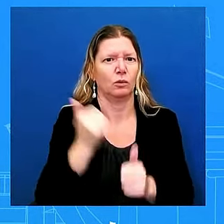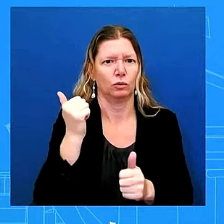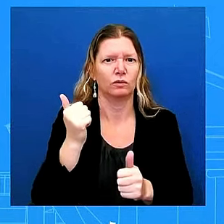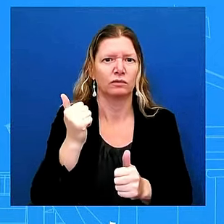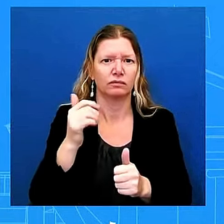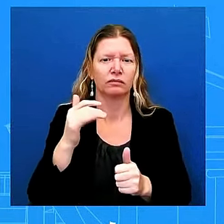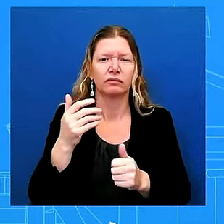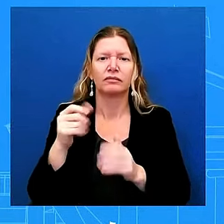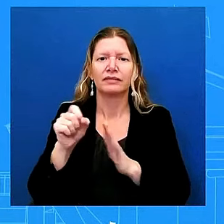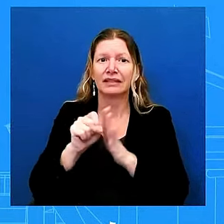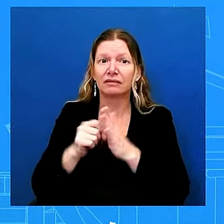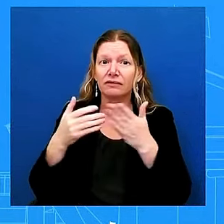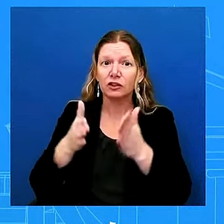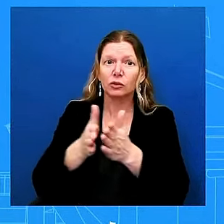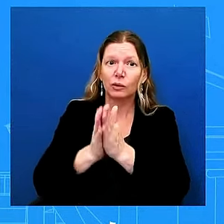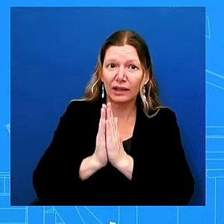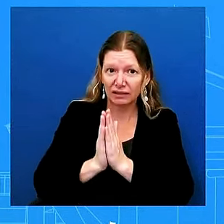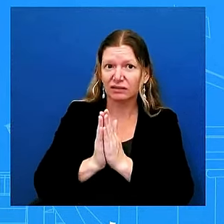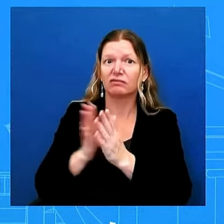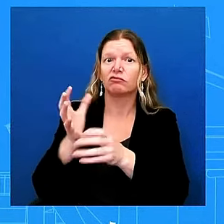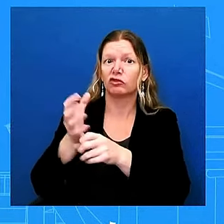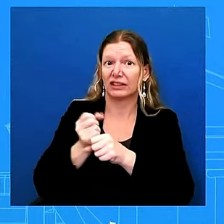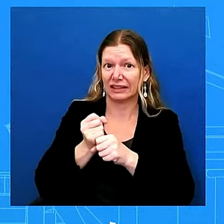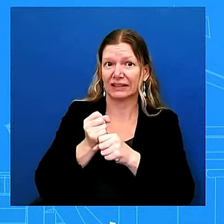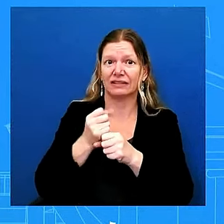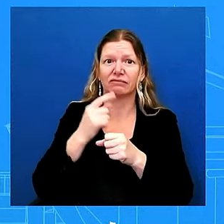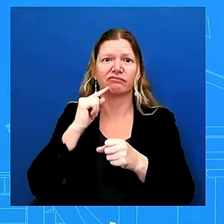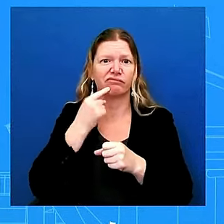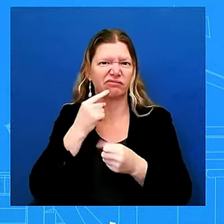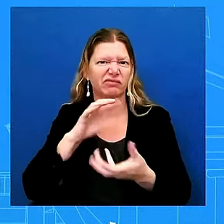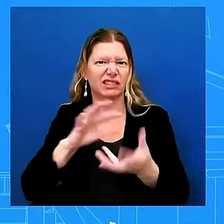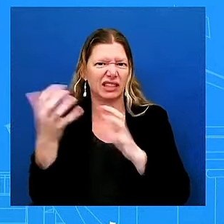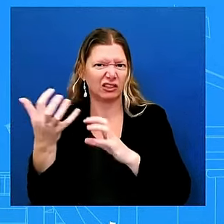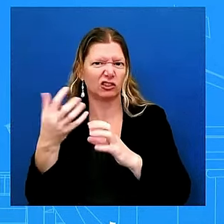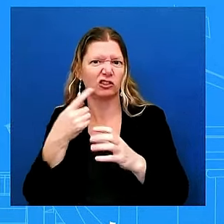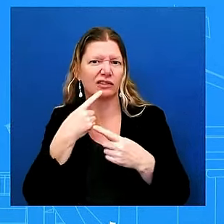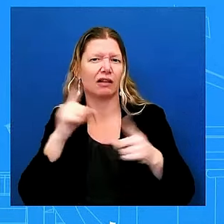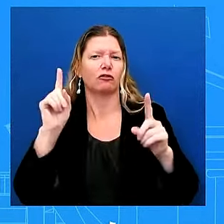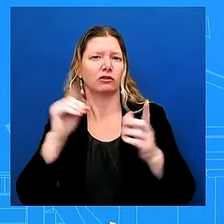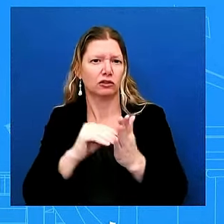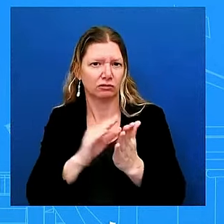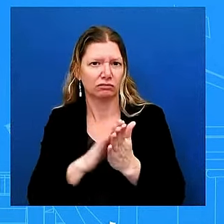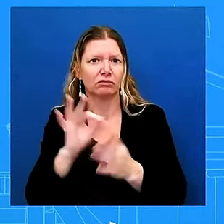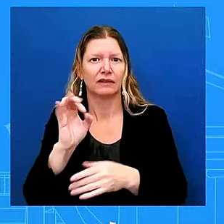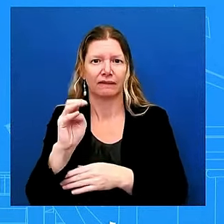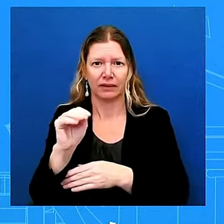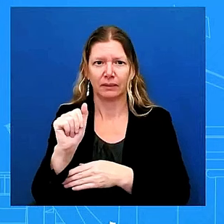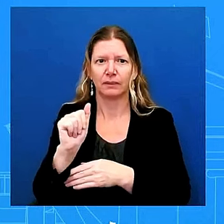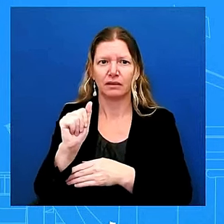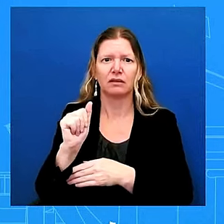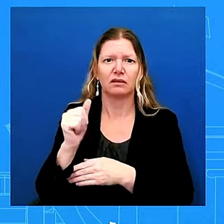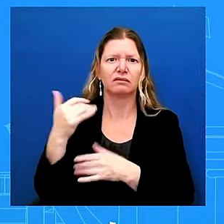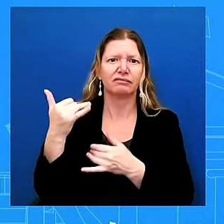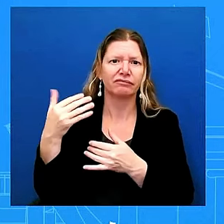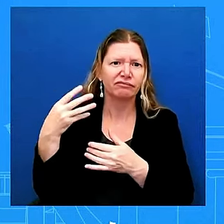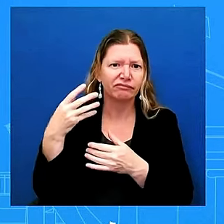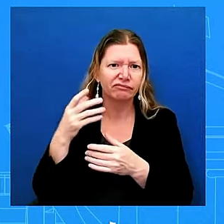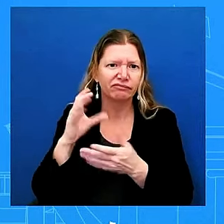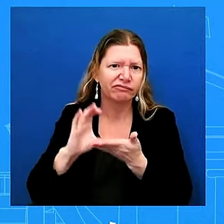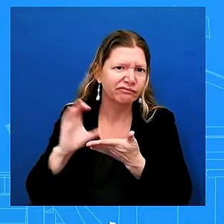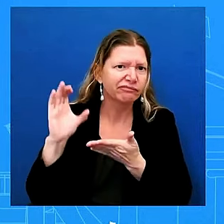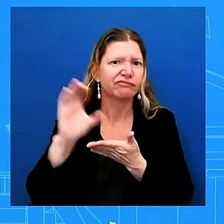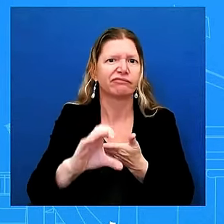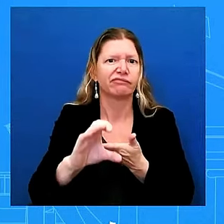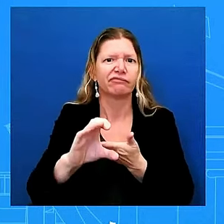fifty dollar direct payment to eligible households to allow them to pay for essential items like food baby formula water